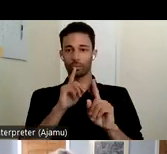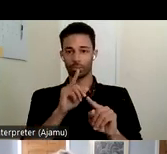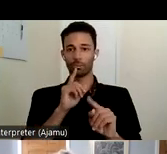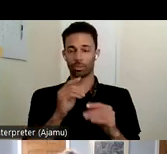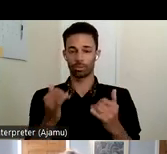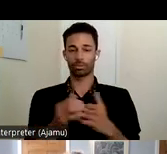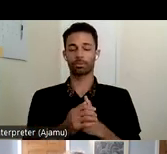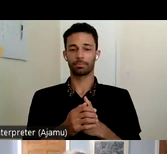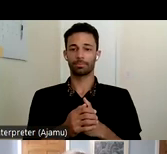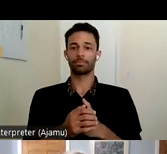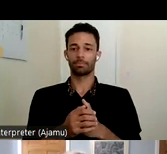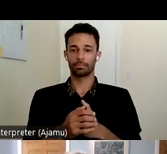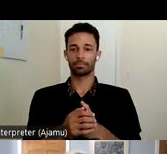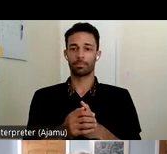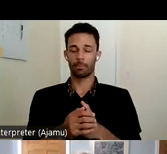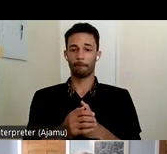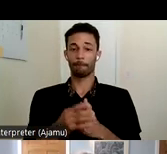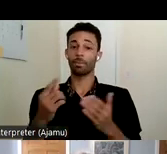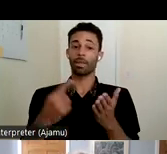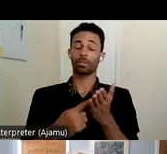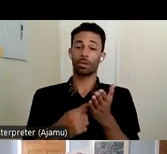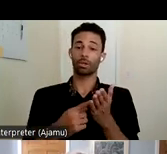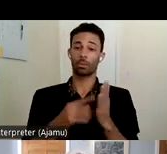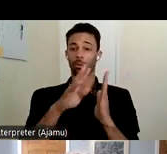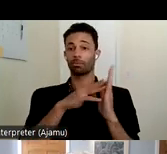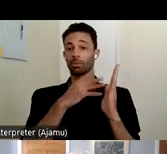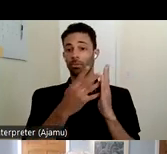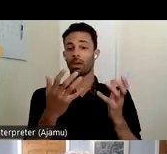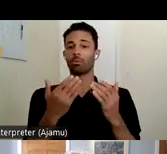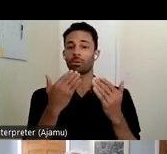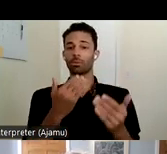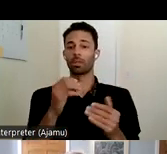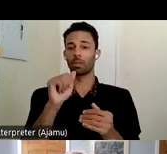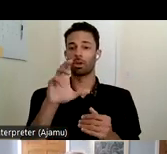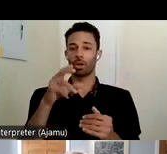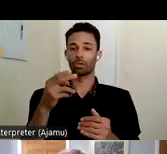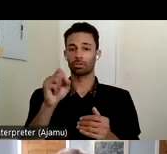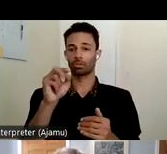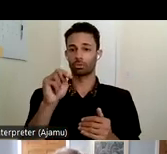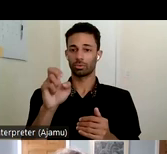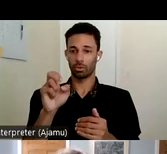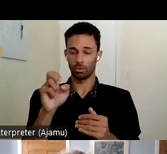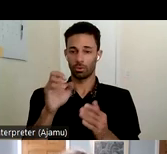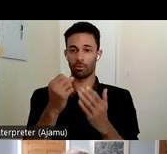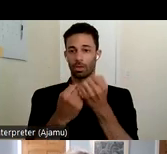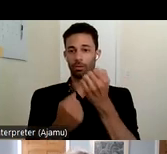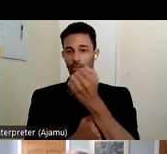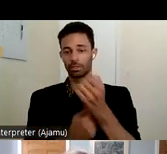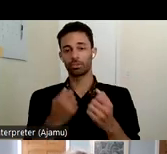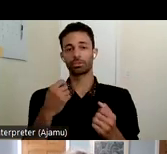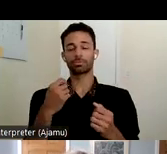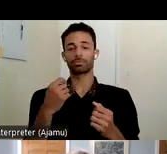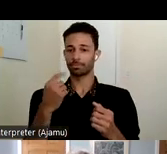uh in talking about the blueprint I want to thank the artstone foundation for funding it um I think we have a slide of it the